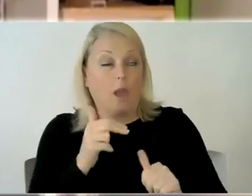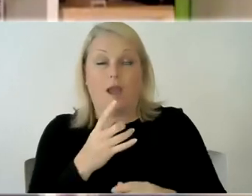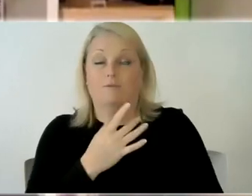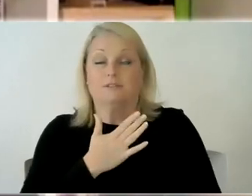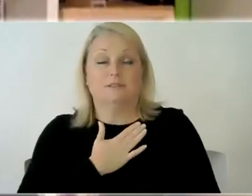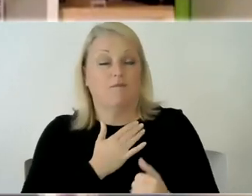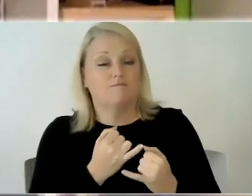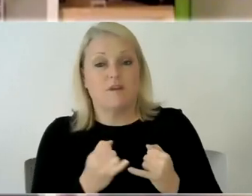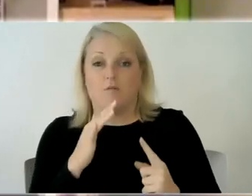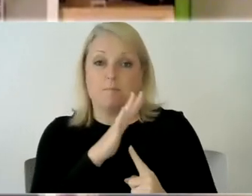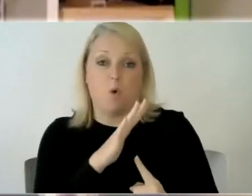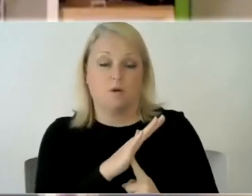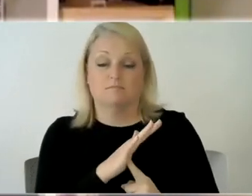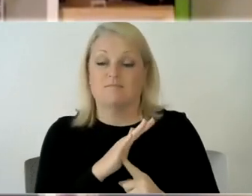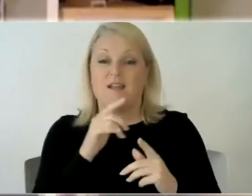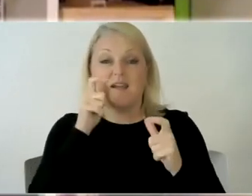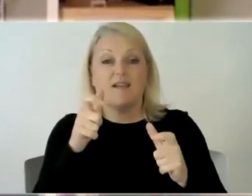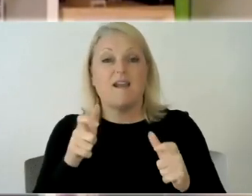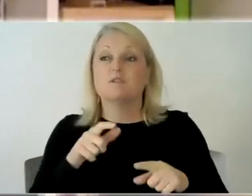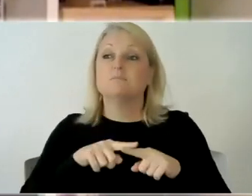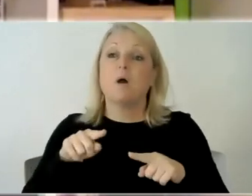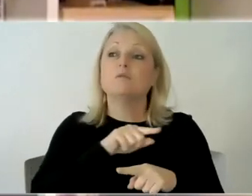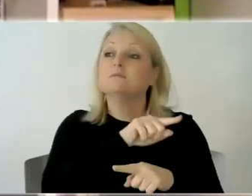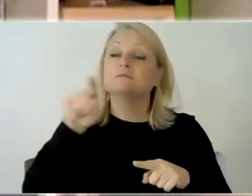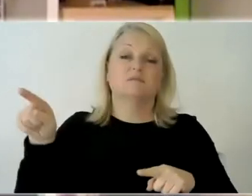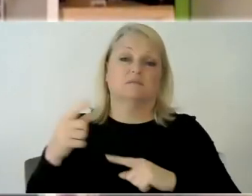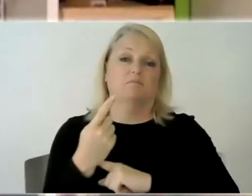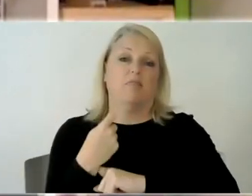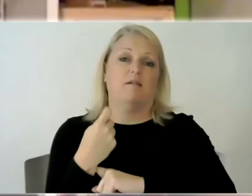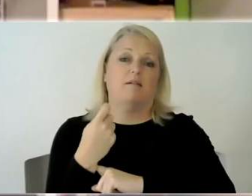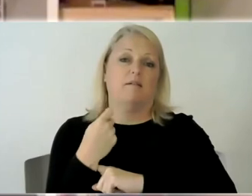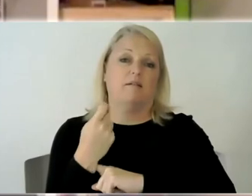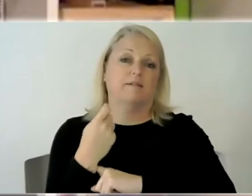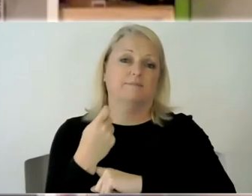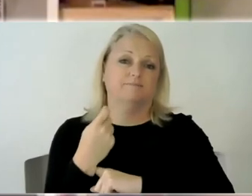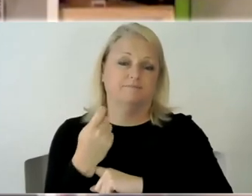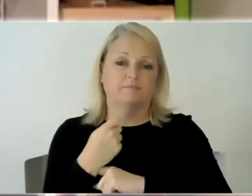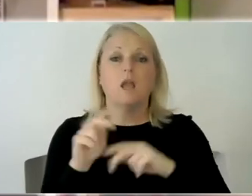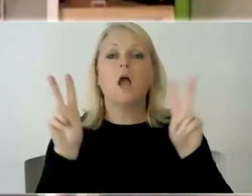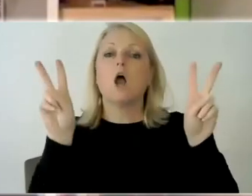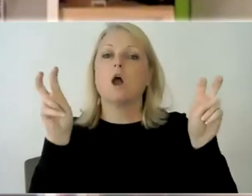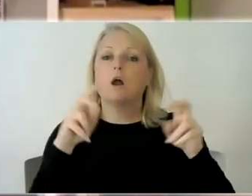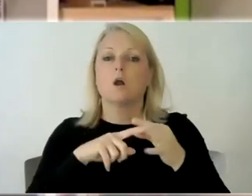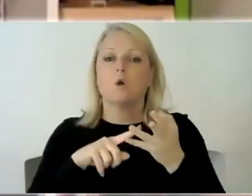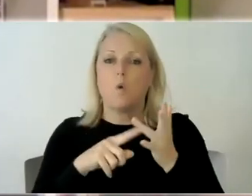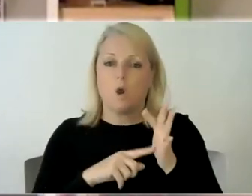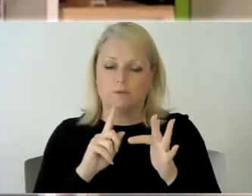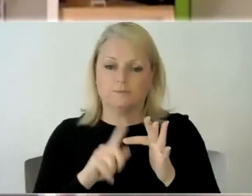neglect it massively um there's a quote that i love that says um